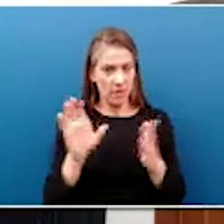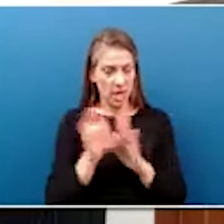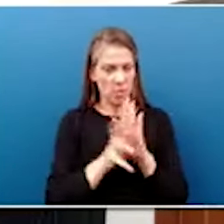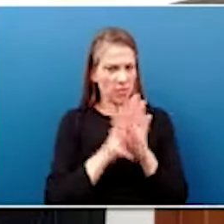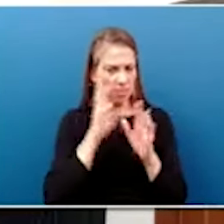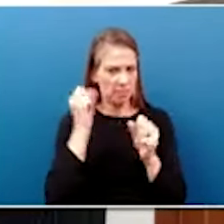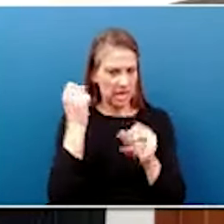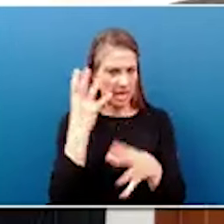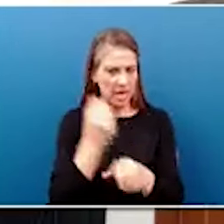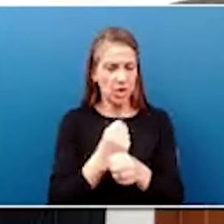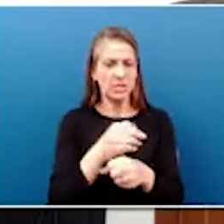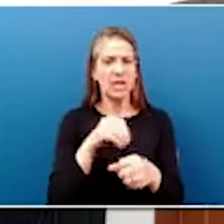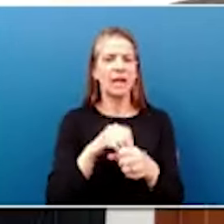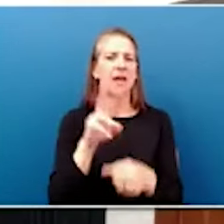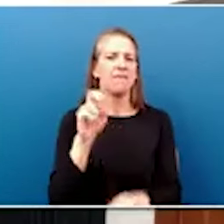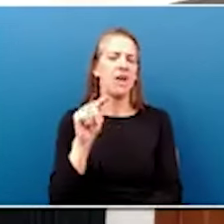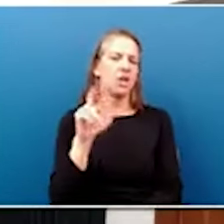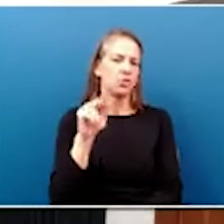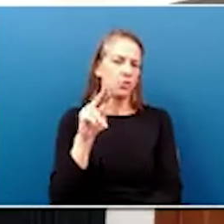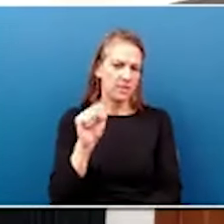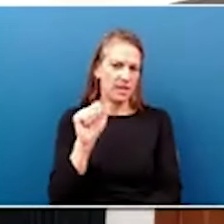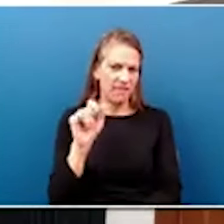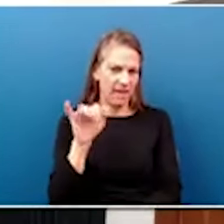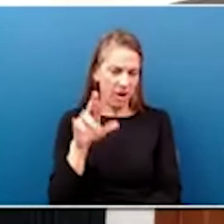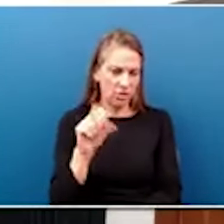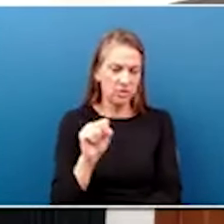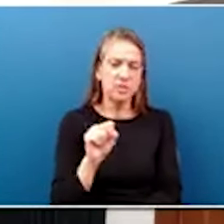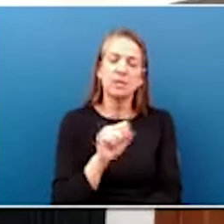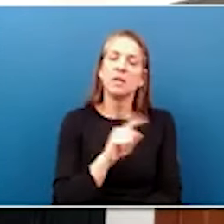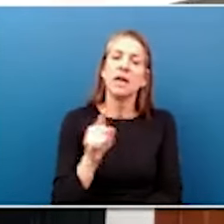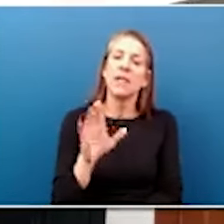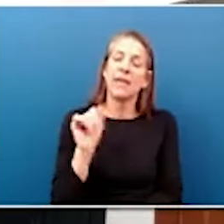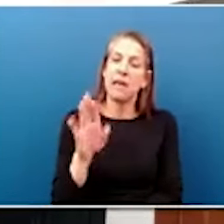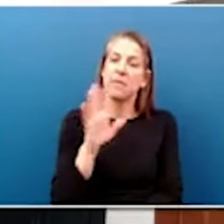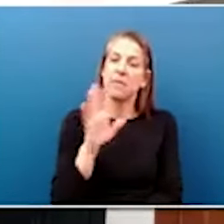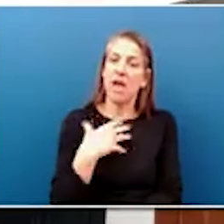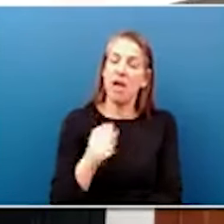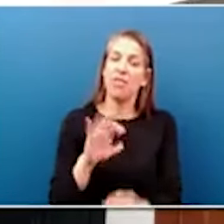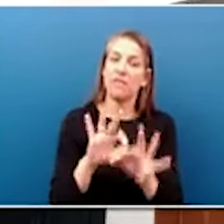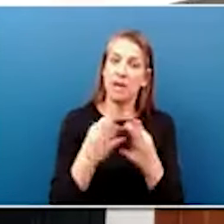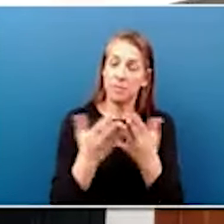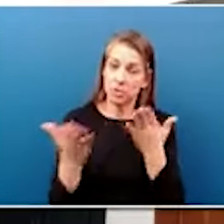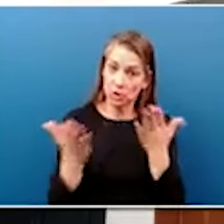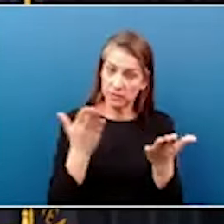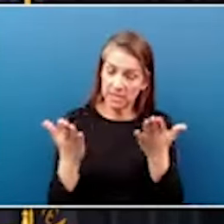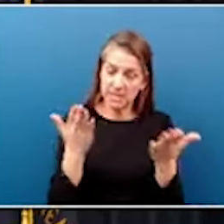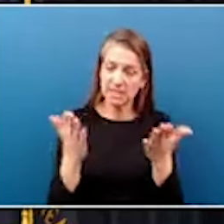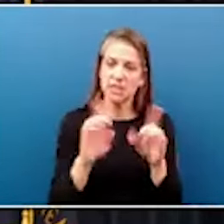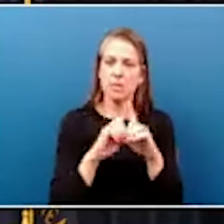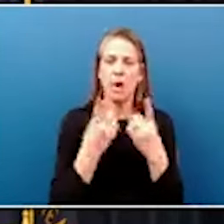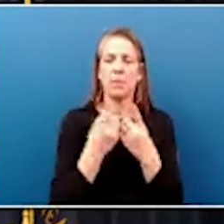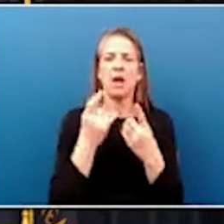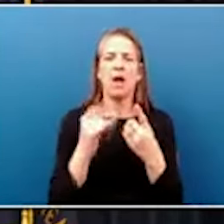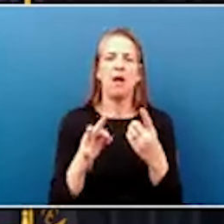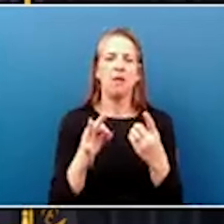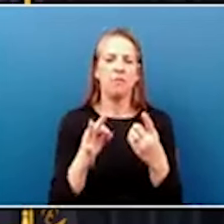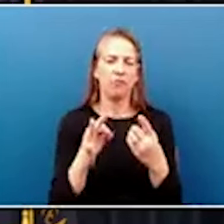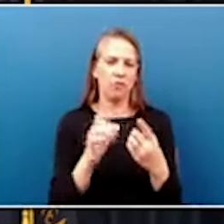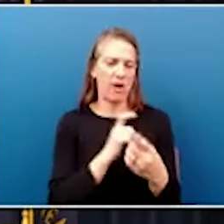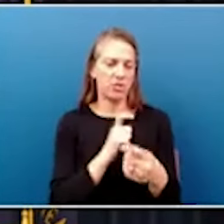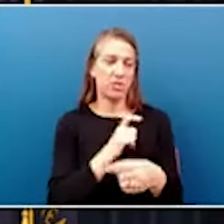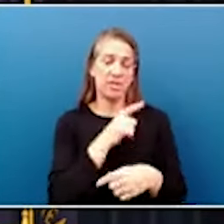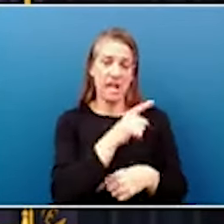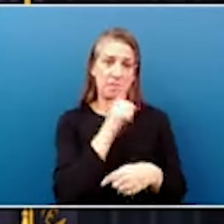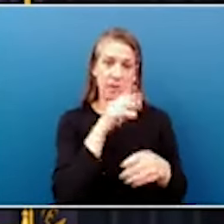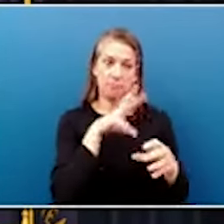Affairs, Fire and Emergency Services, the Cabinet for Health and Family Services, and the Department of Corrections. They have been with my administration